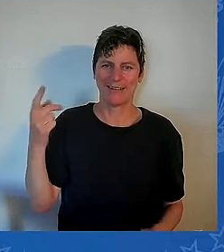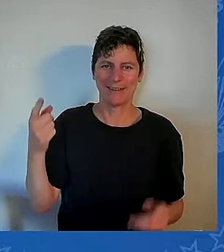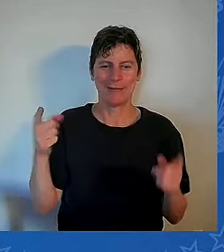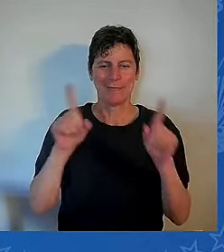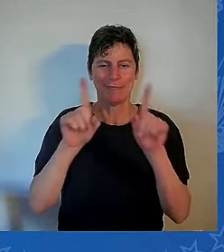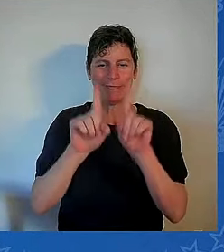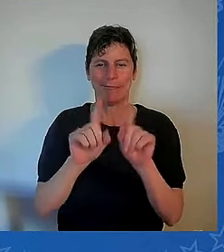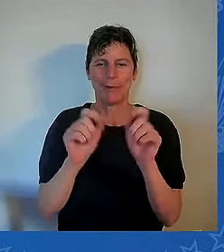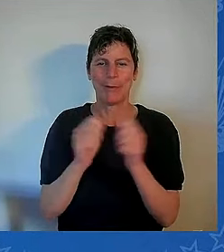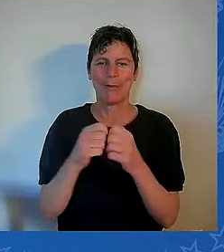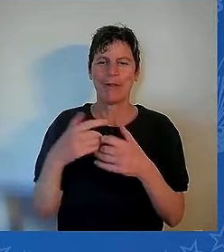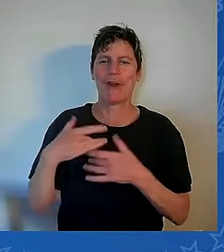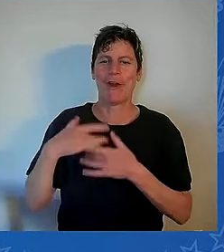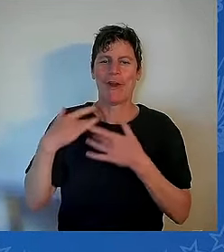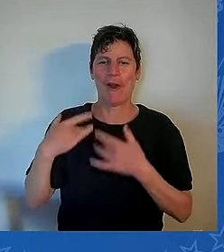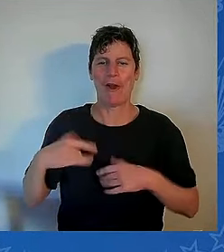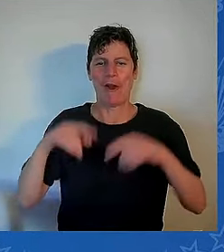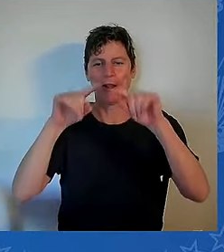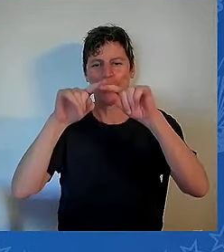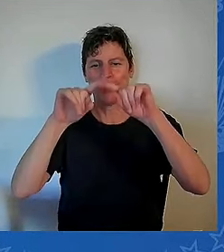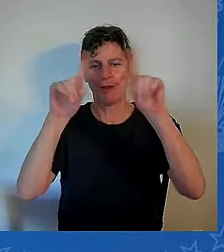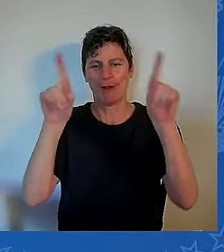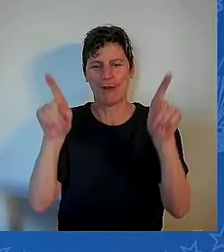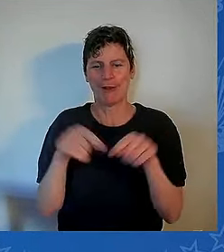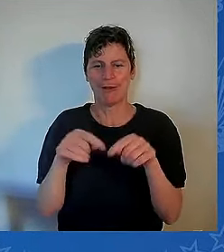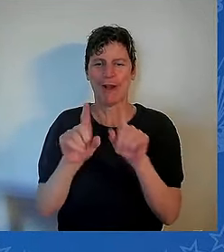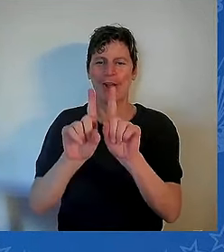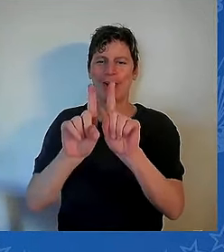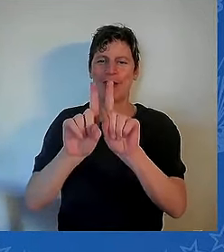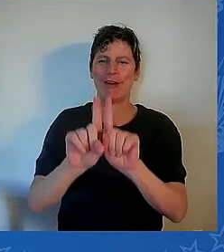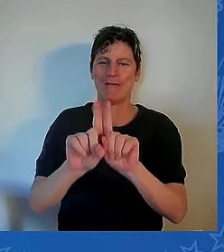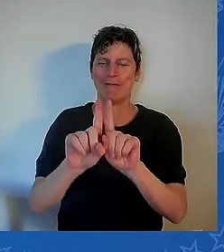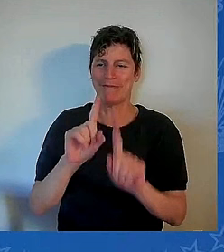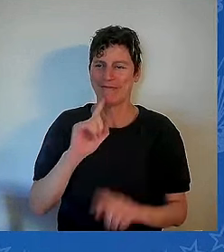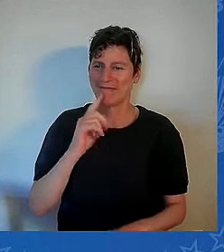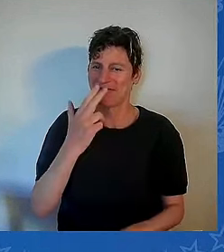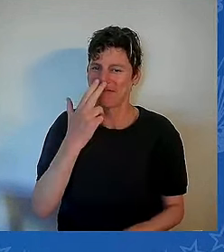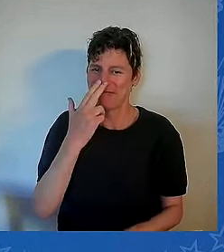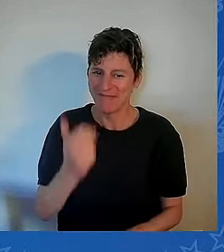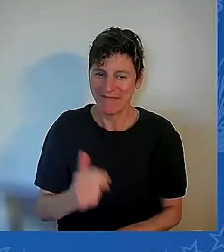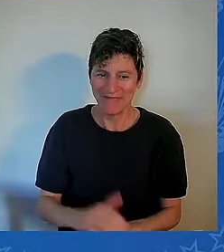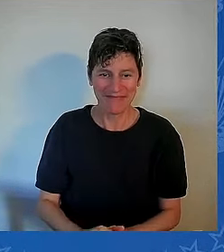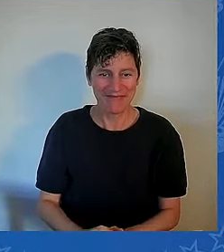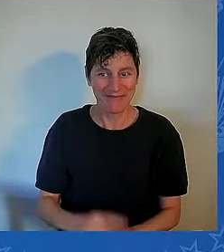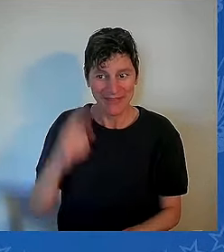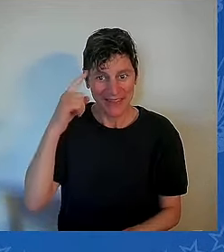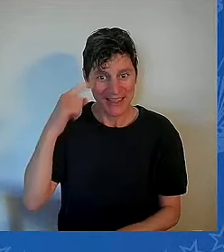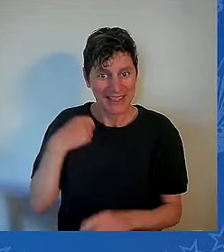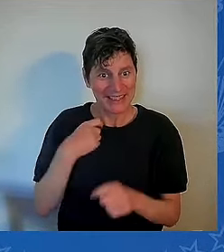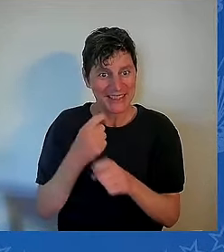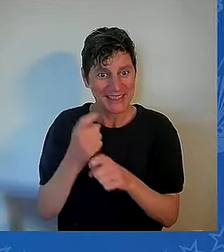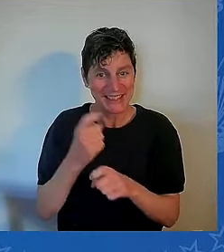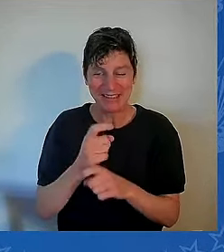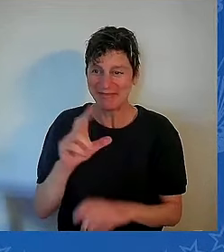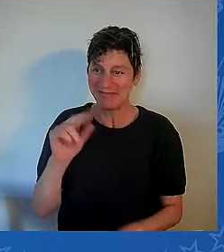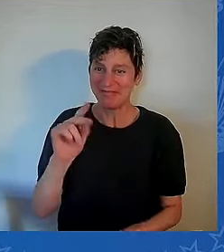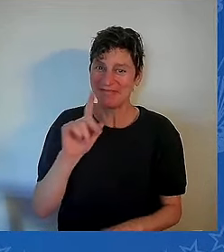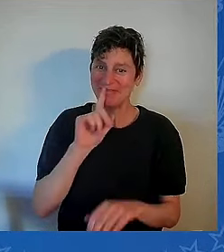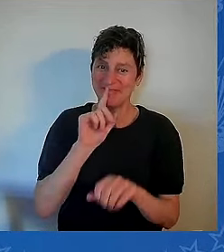It meant a lot to me, I'm telling you. I printed the language on the card, said, in the printed language of the card, said,